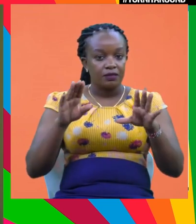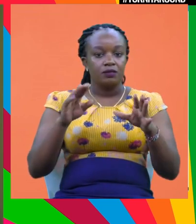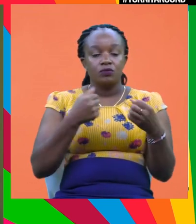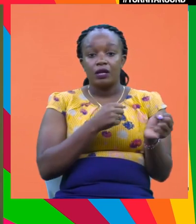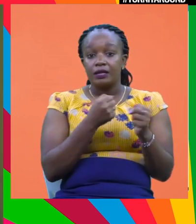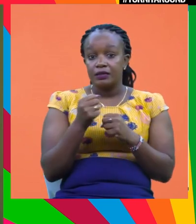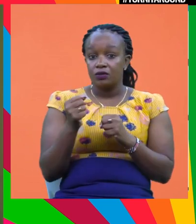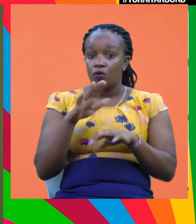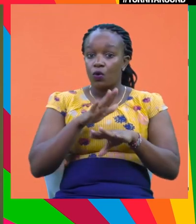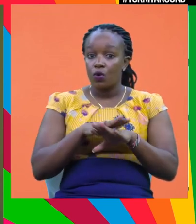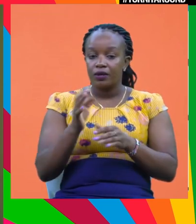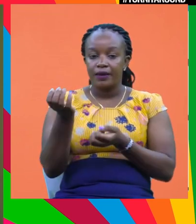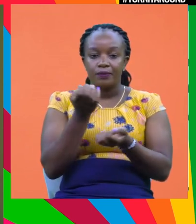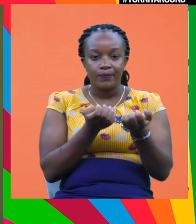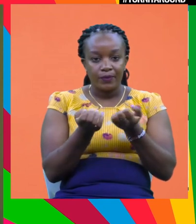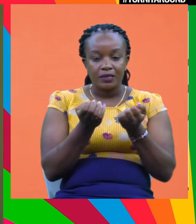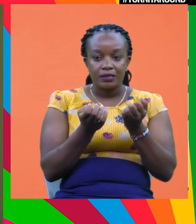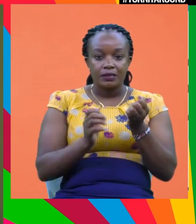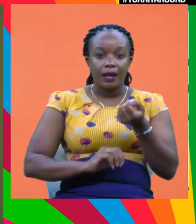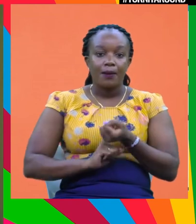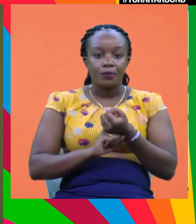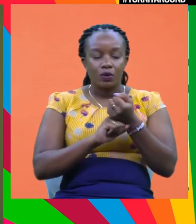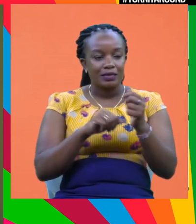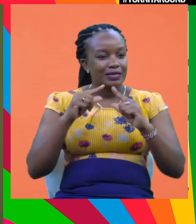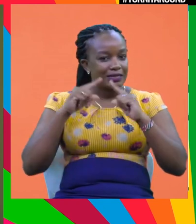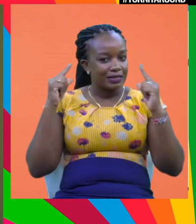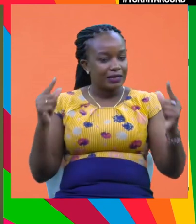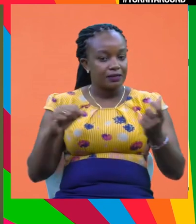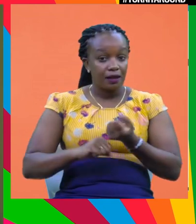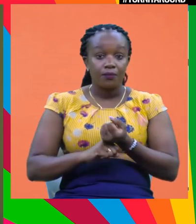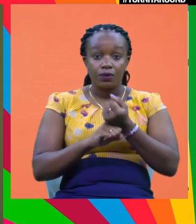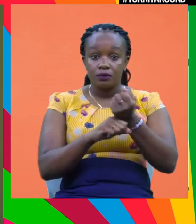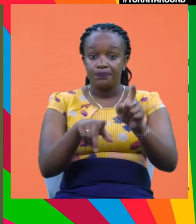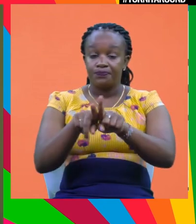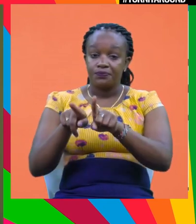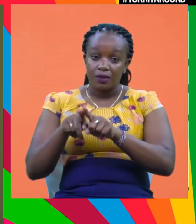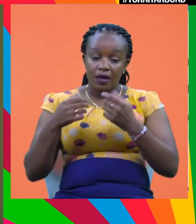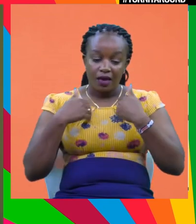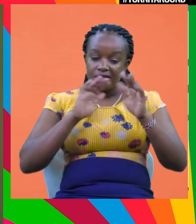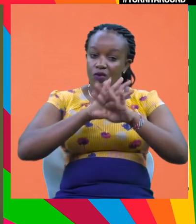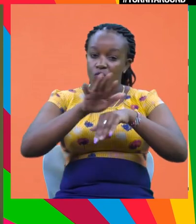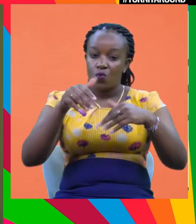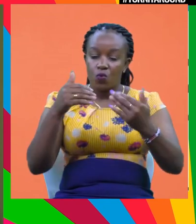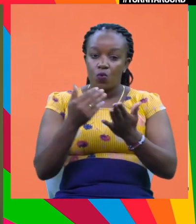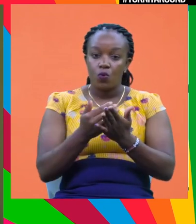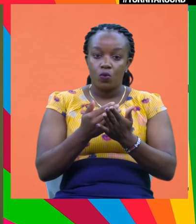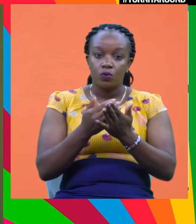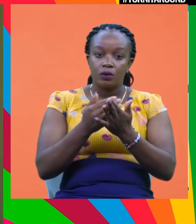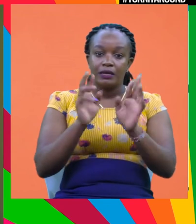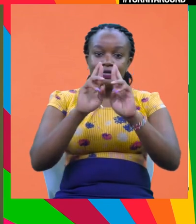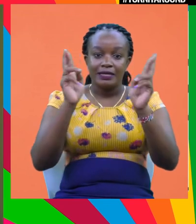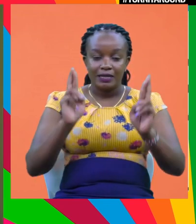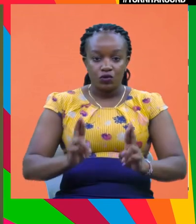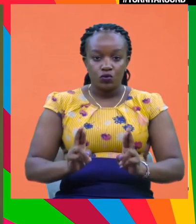in, uh, unemployment support and bridge support, um, and also help entire regions that might be very